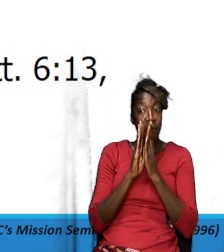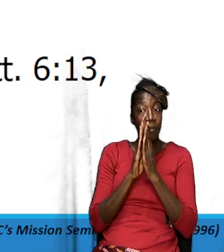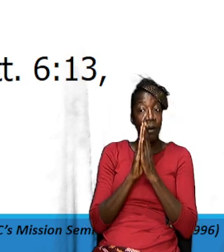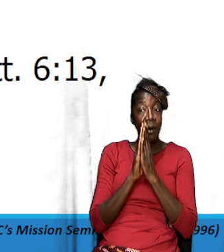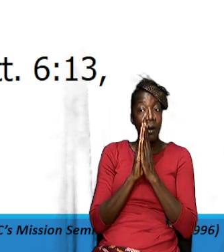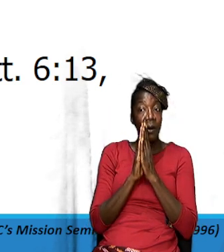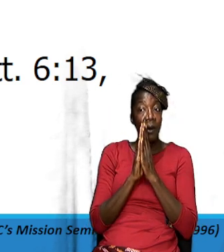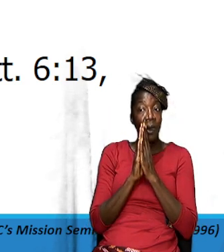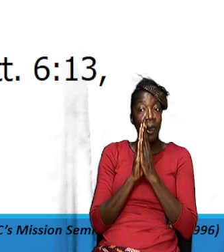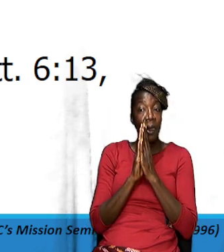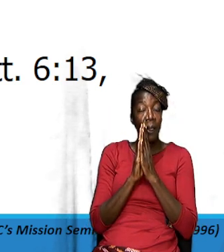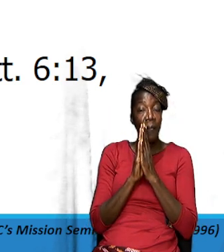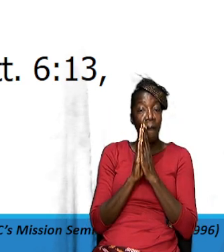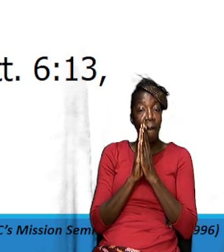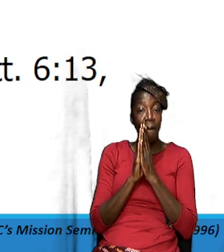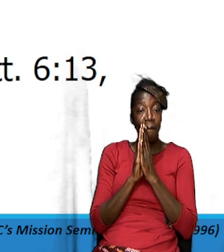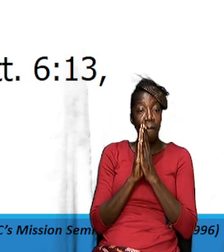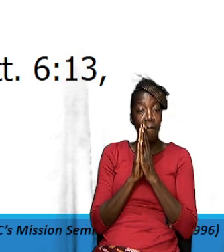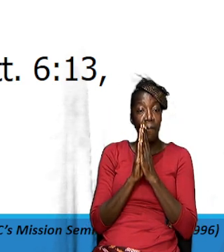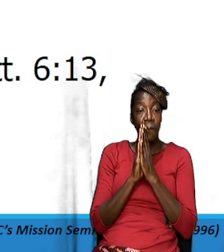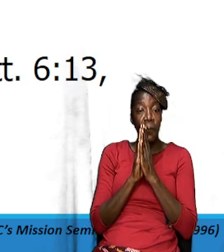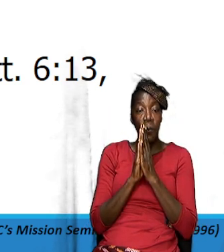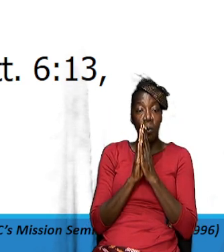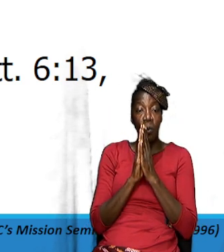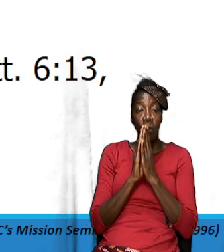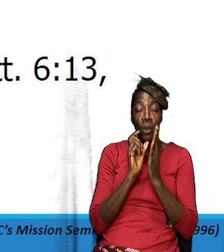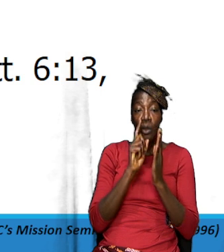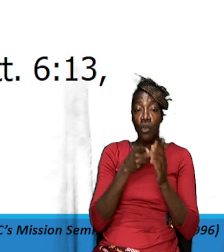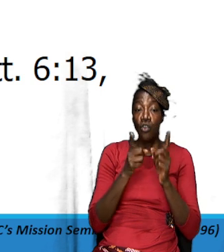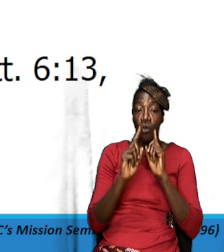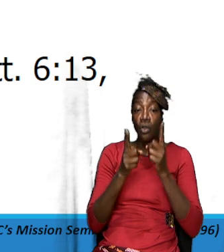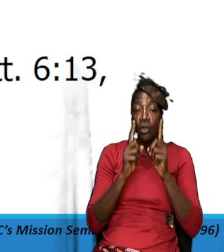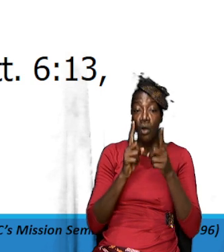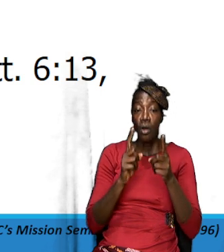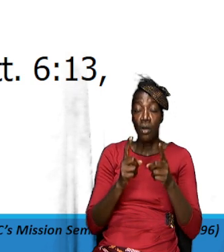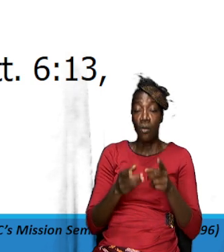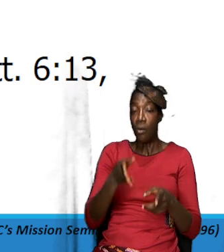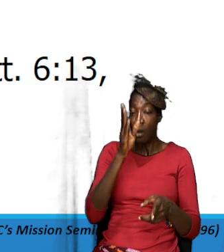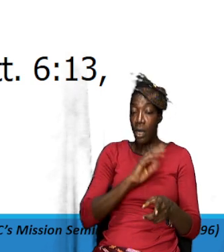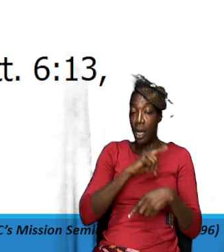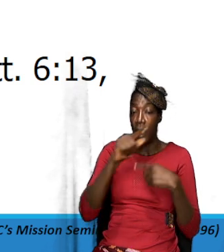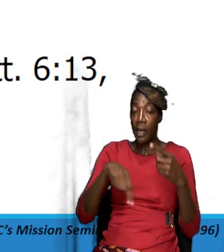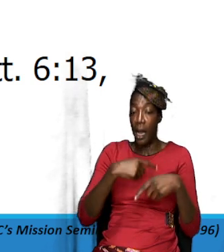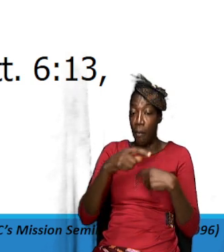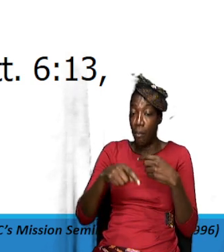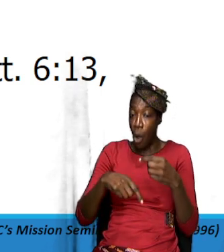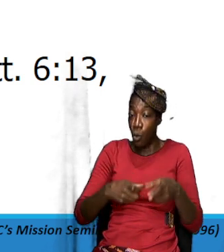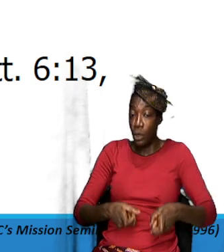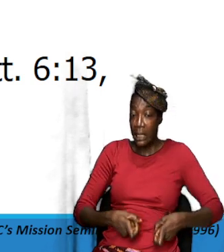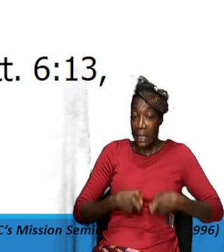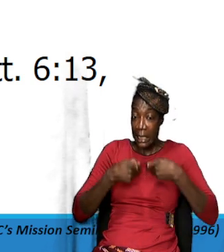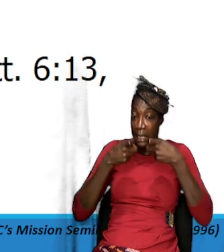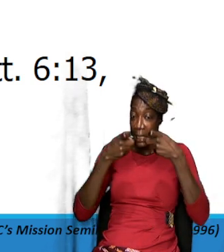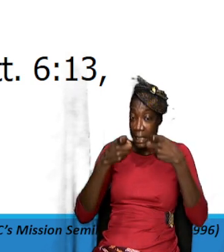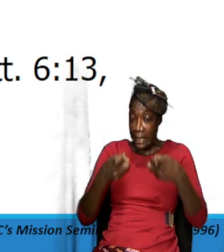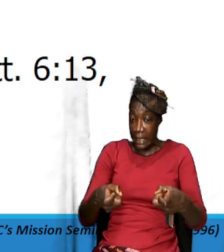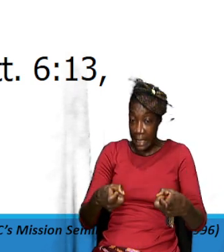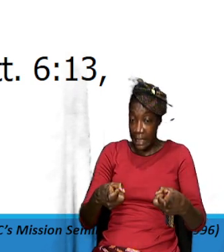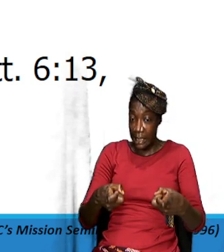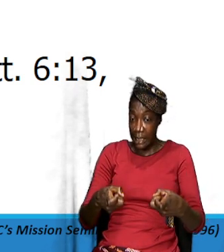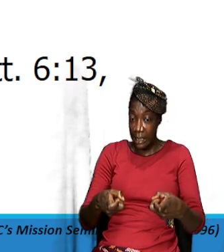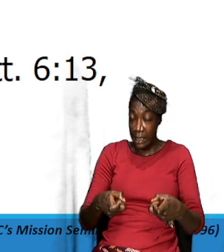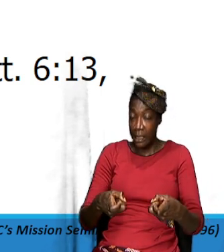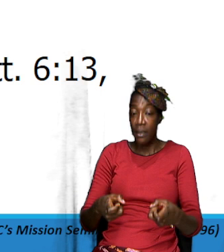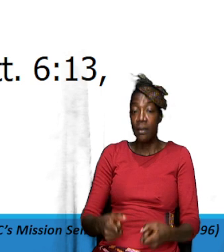you pray you probably should speak to God about sins I'm not saying that you know every day